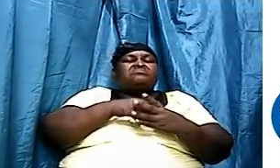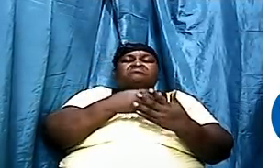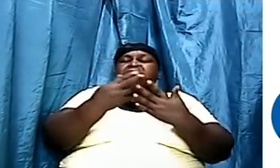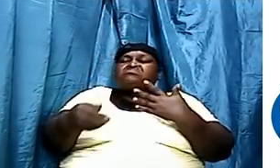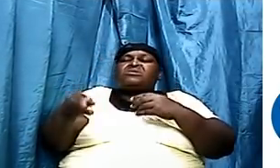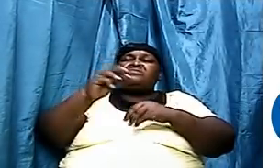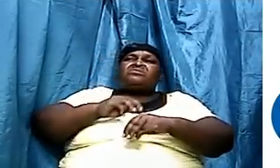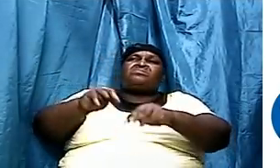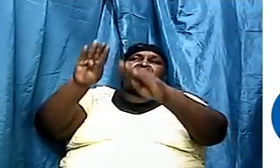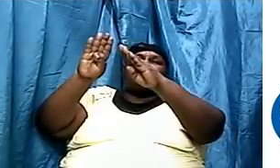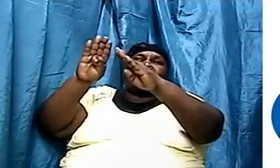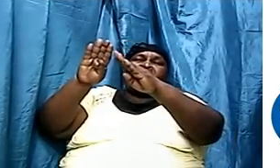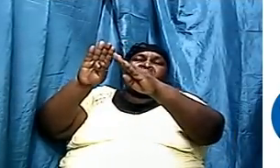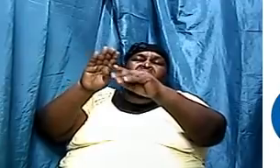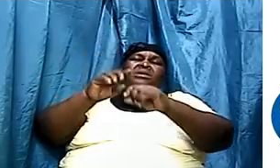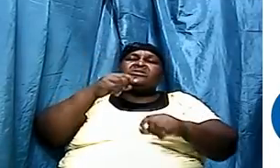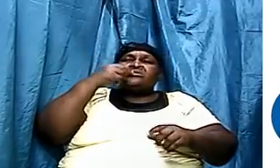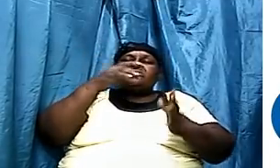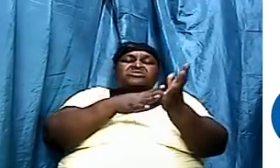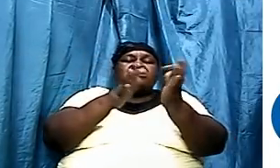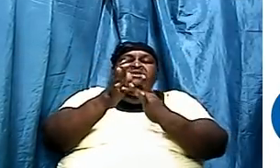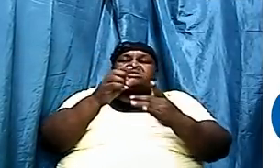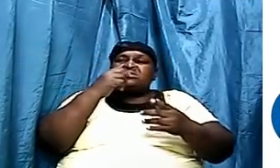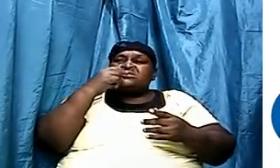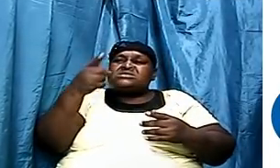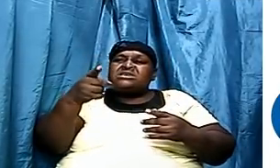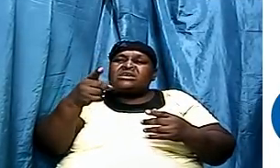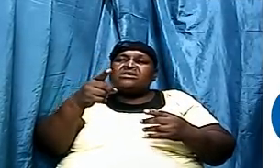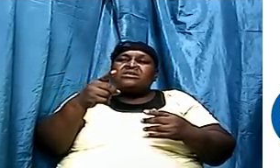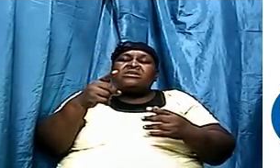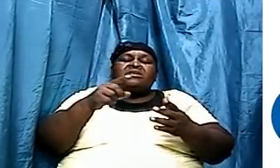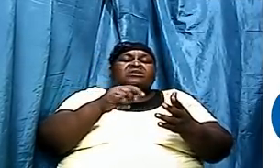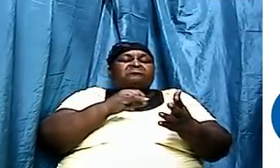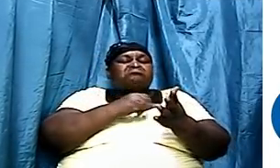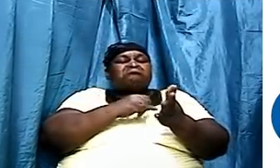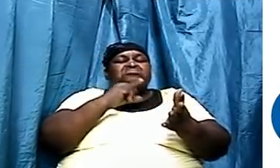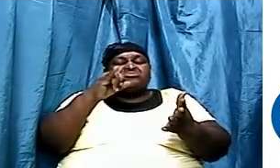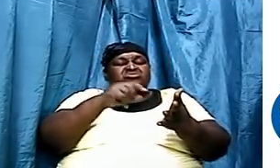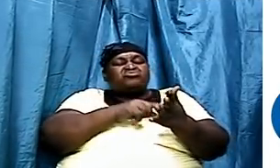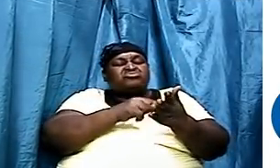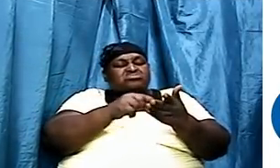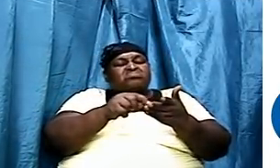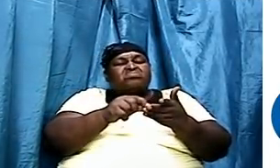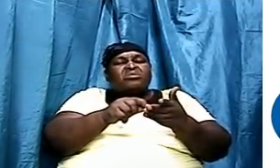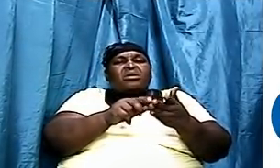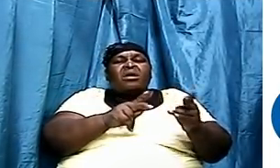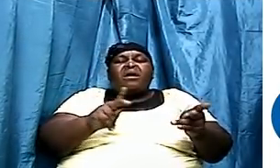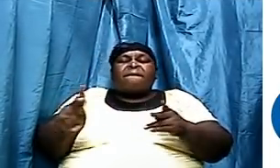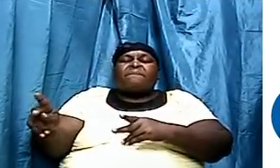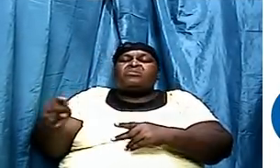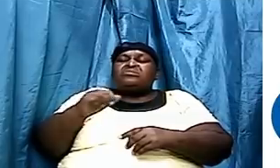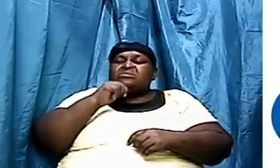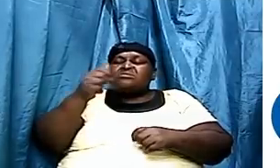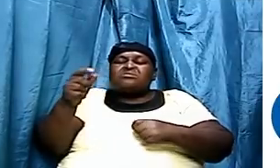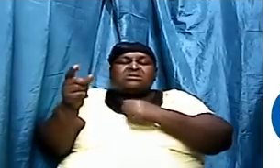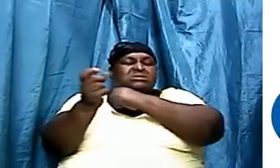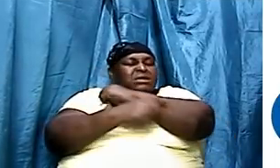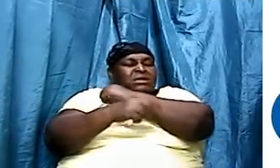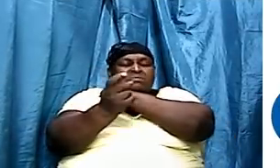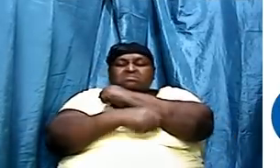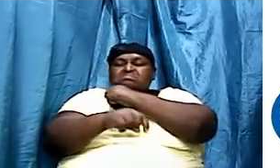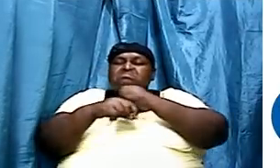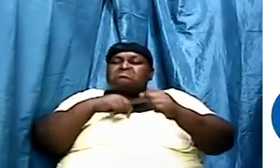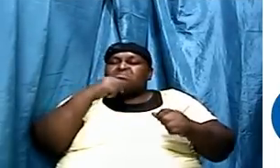6 and verse 16. He said, again, it is written, you shall not put the Lord your God to the test. Amen.